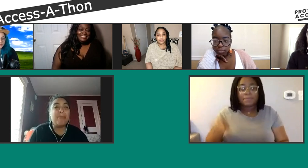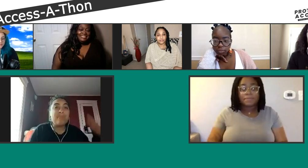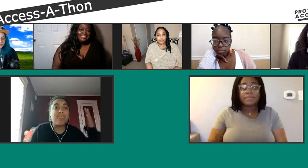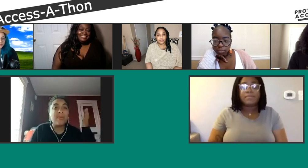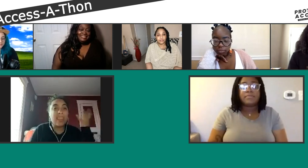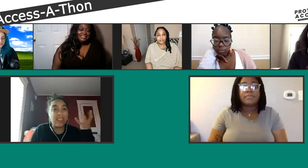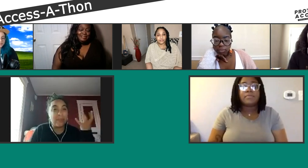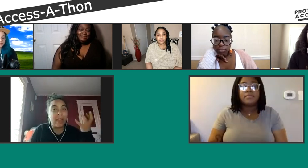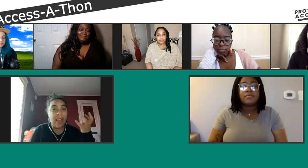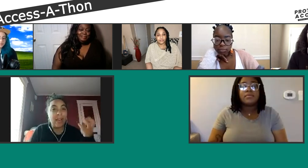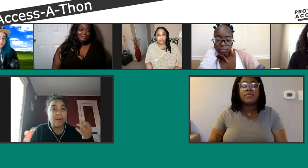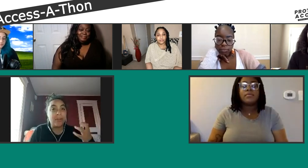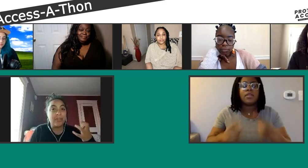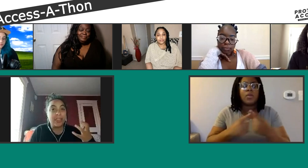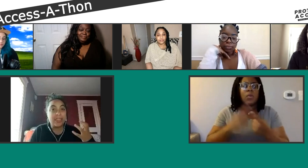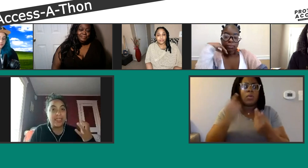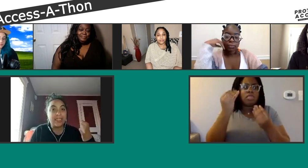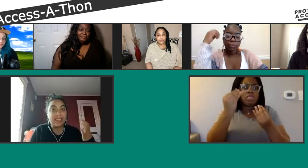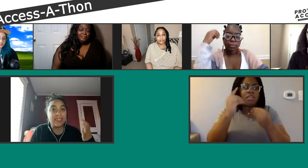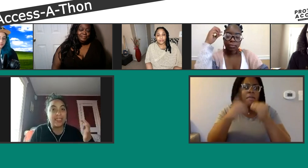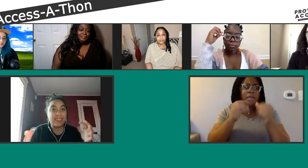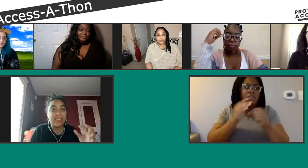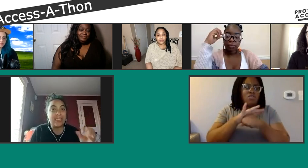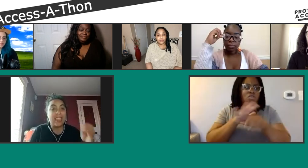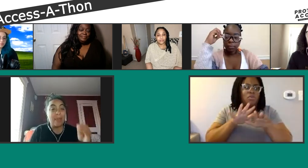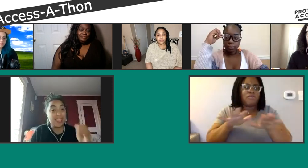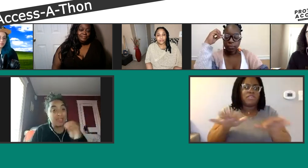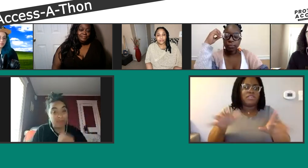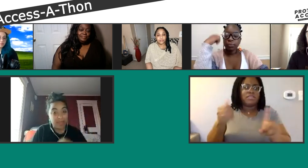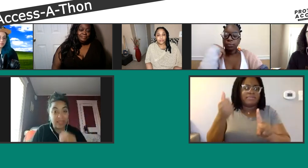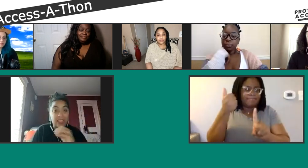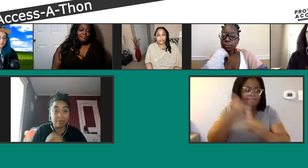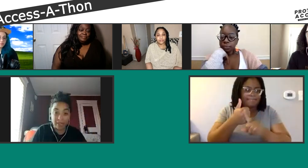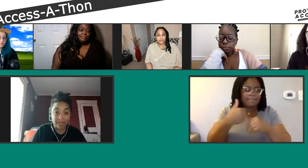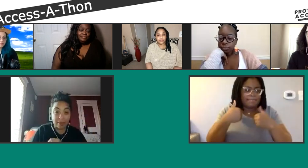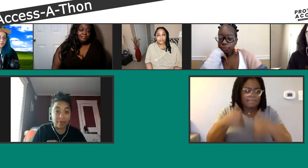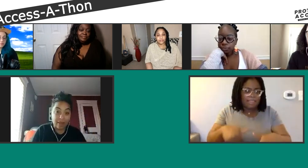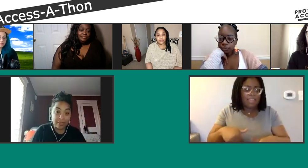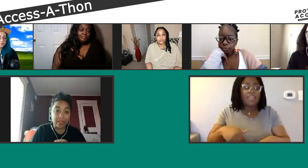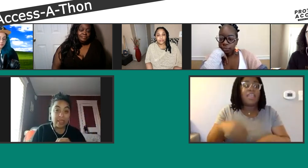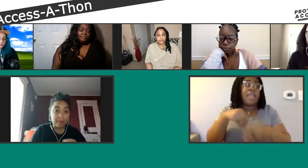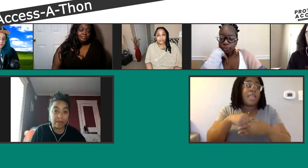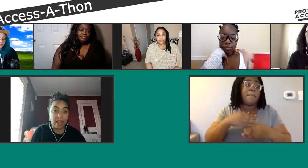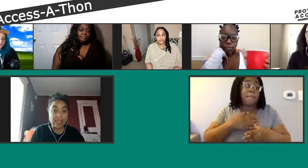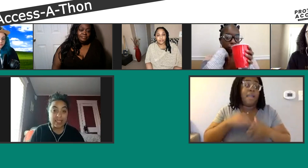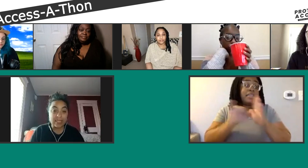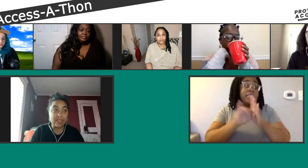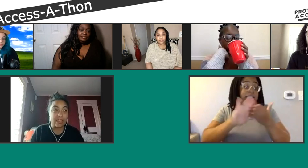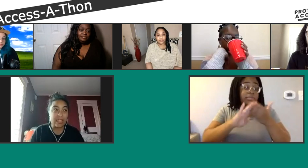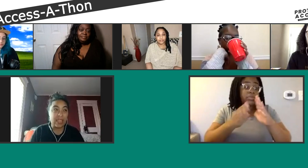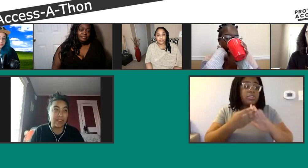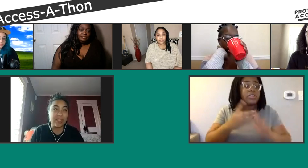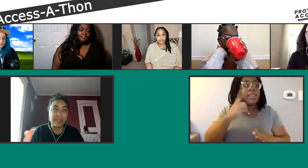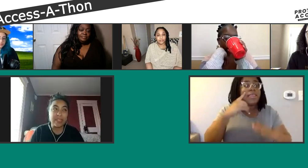Um, so when I think about how COVID has impacted me and the communities that I'm around, I really think about access